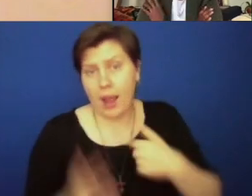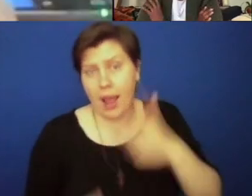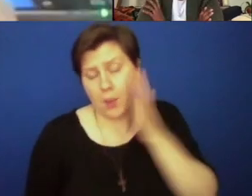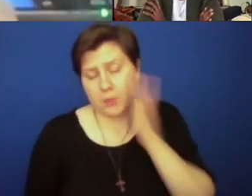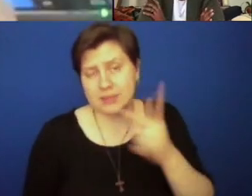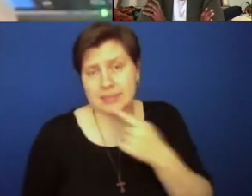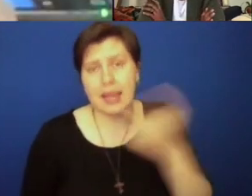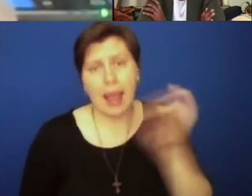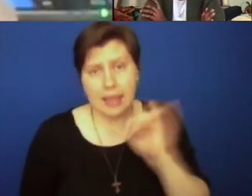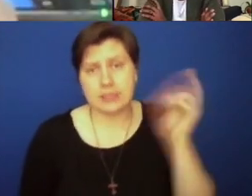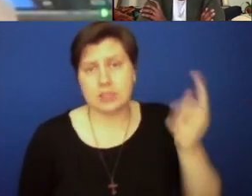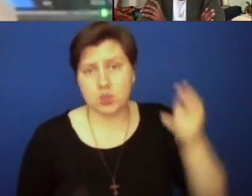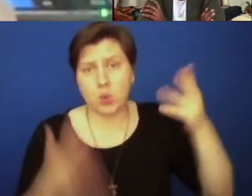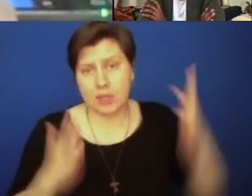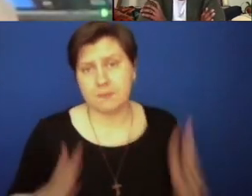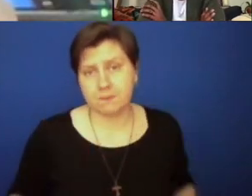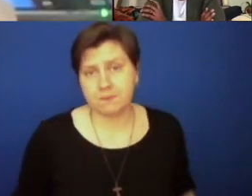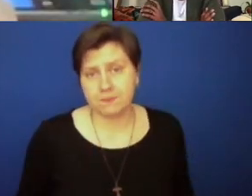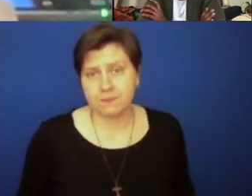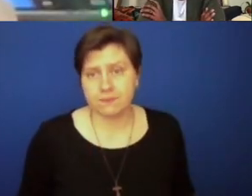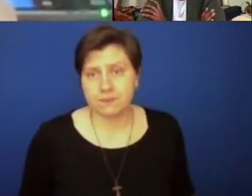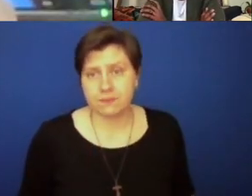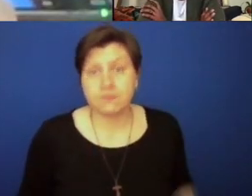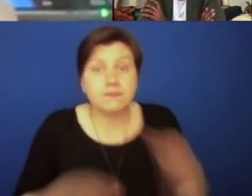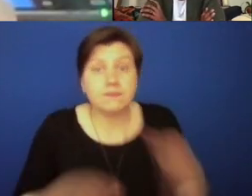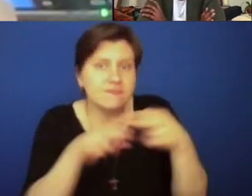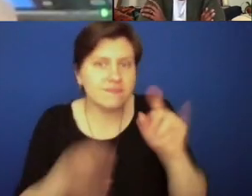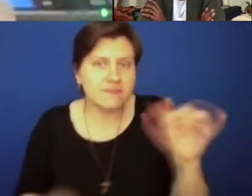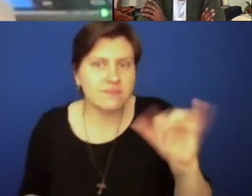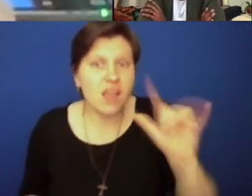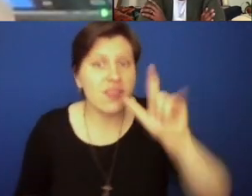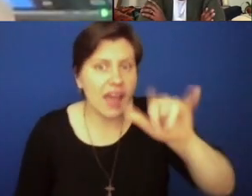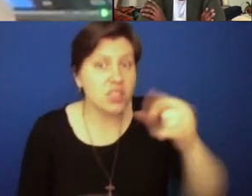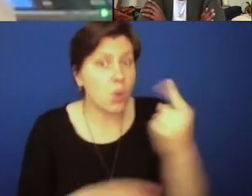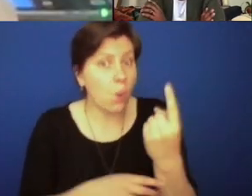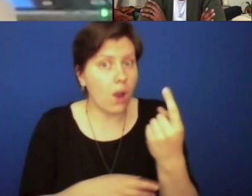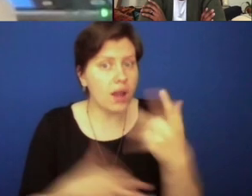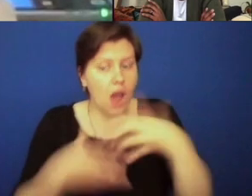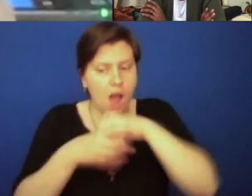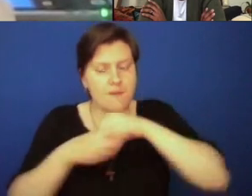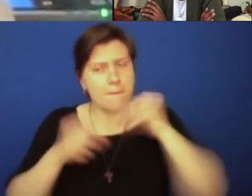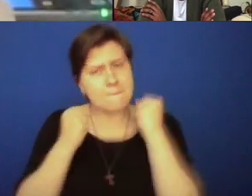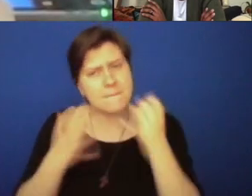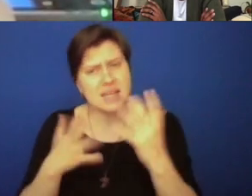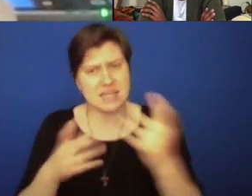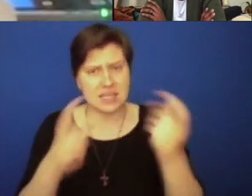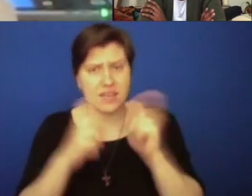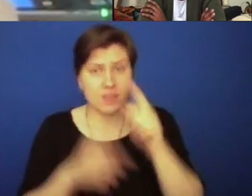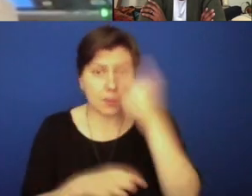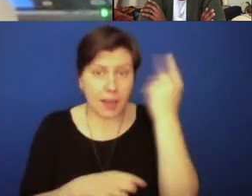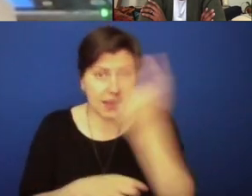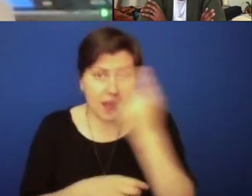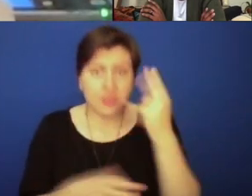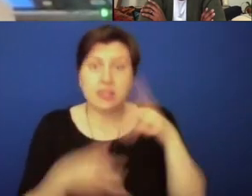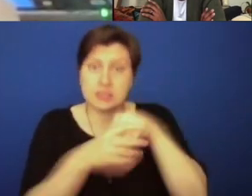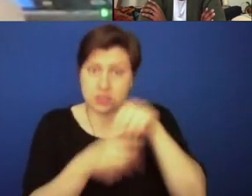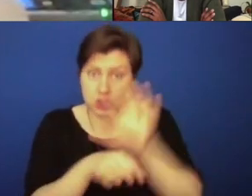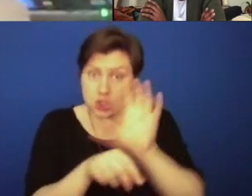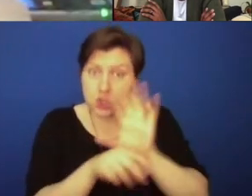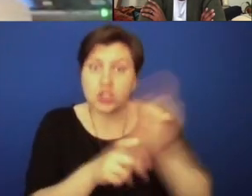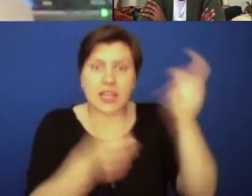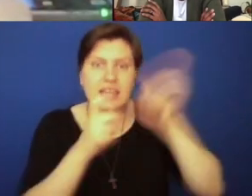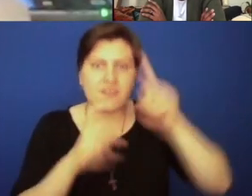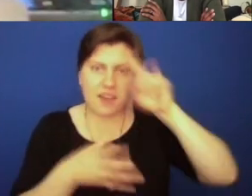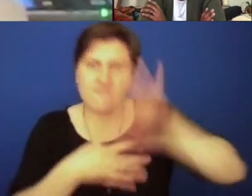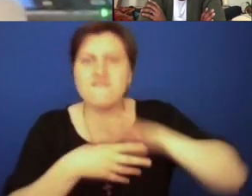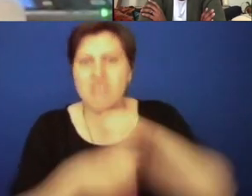historian. And also, too, just very quickly, you know, that is one of the many gifts of Black Catholics to the church is our gift